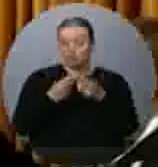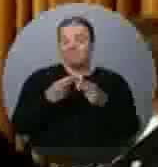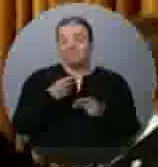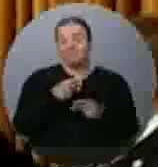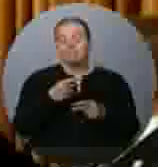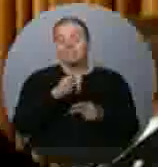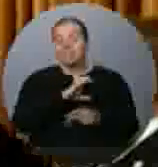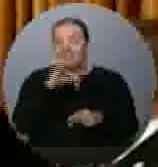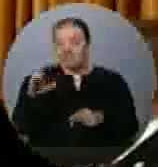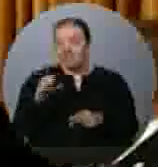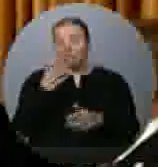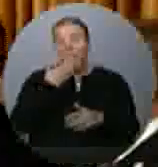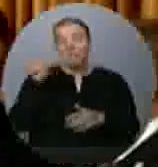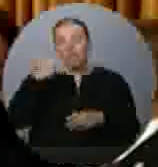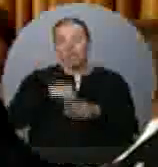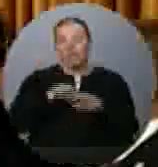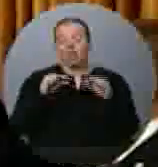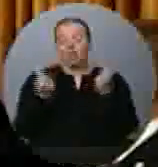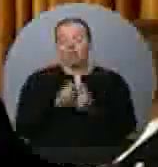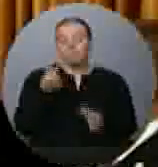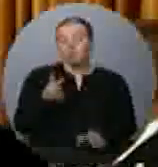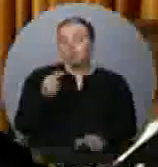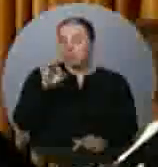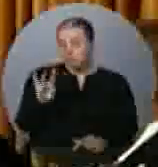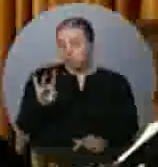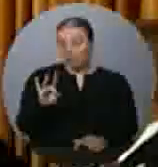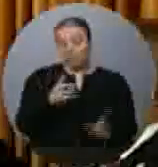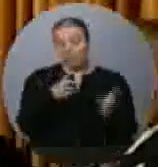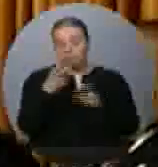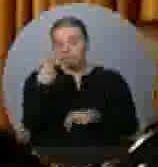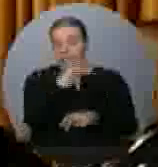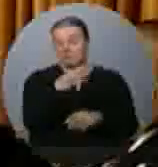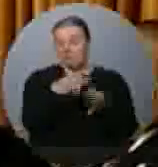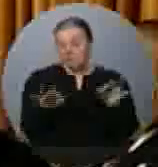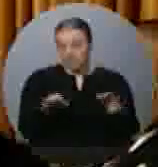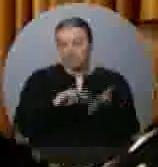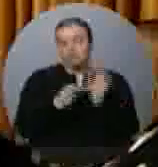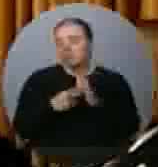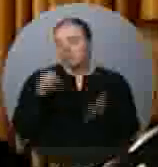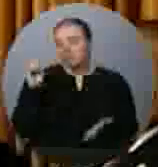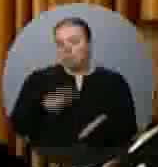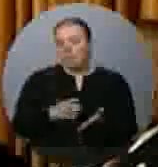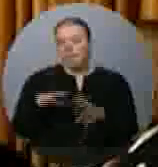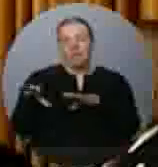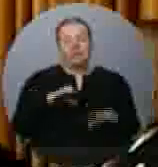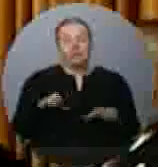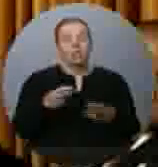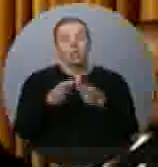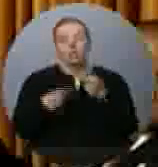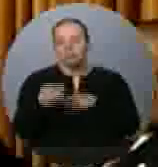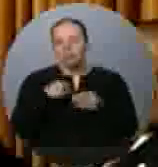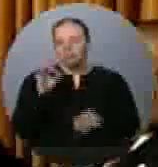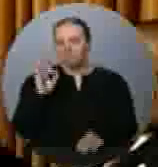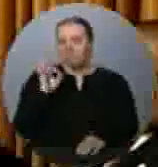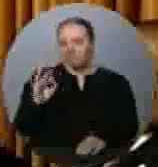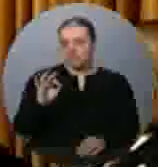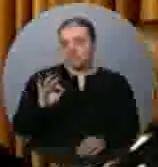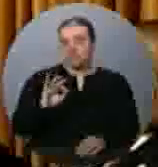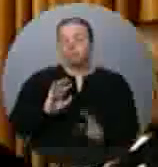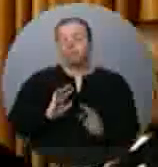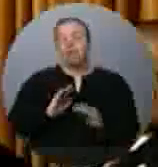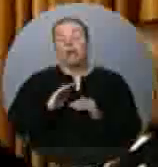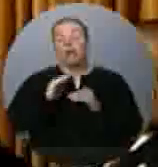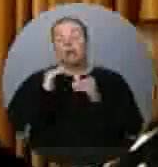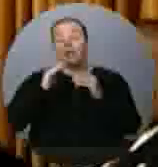quote. That is proof that our economic action plan did its job. It's proof that our next phase of our economic action plan has some